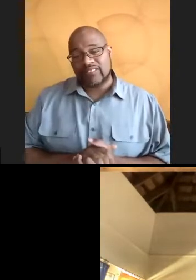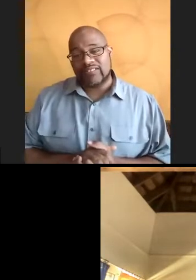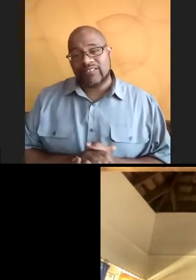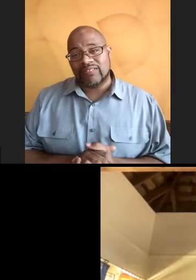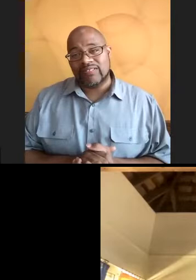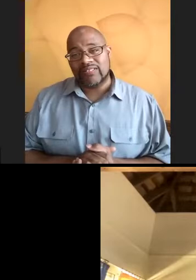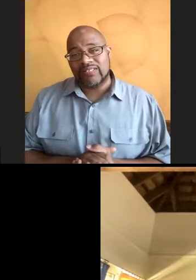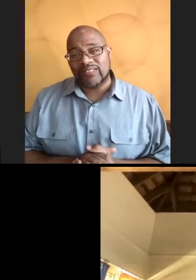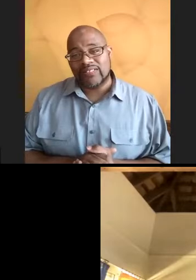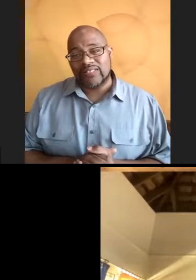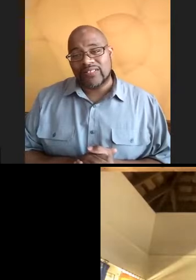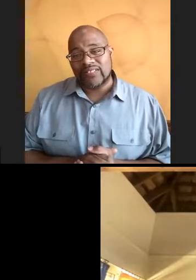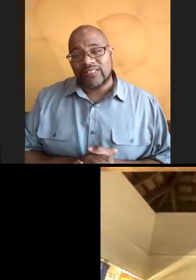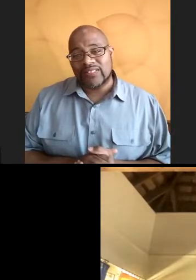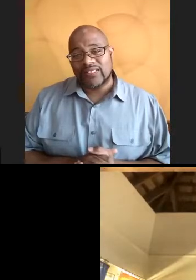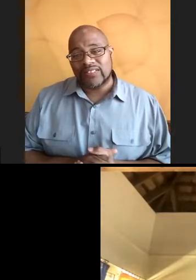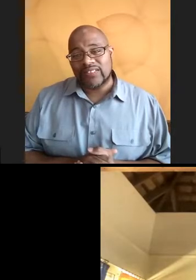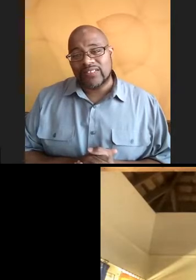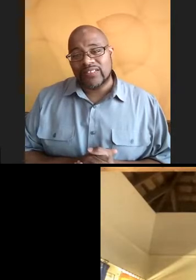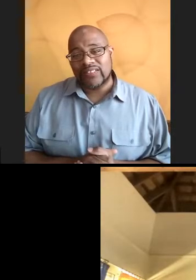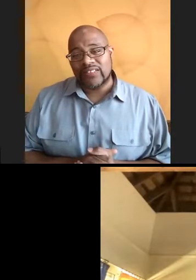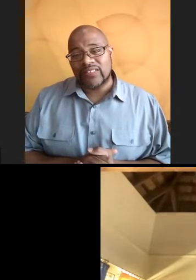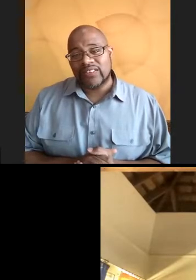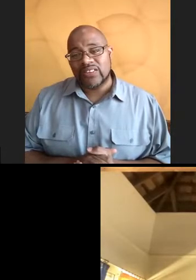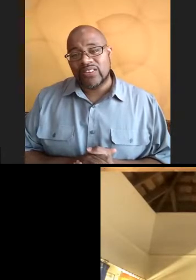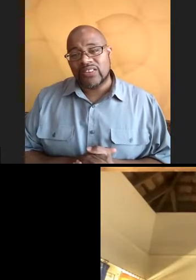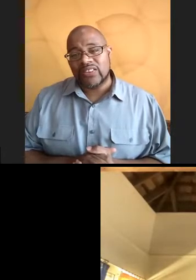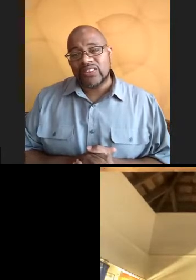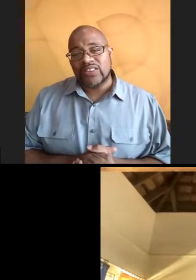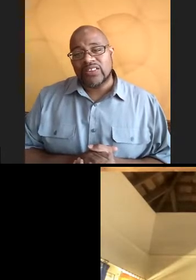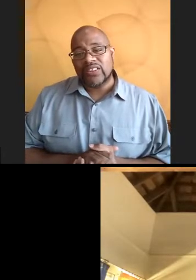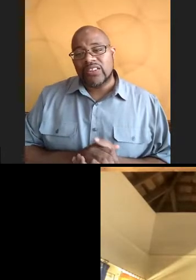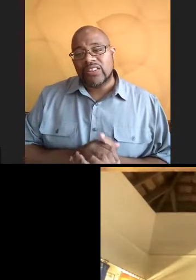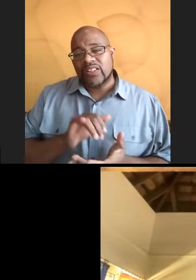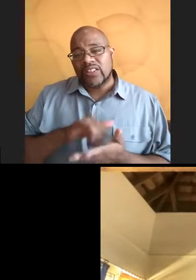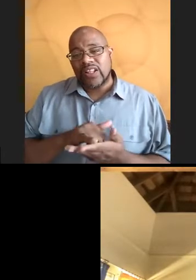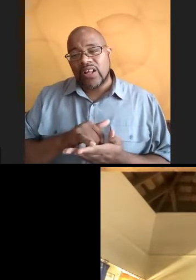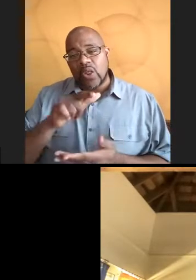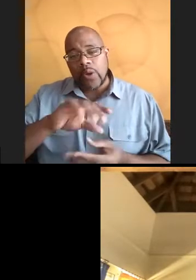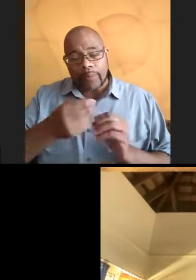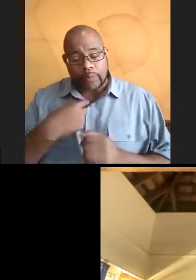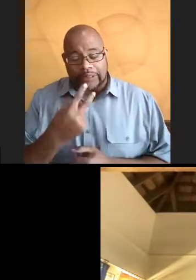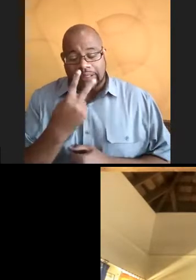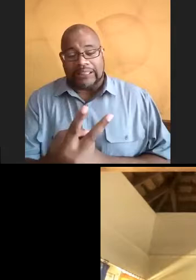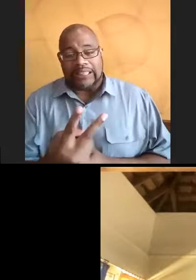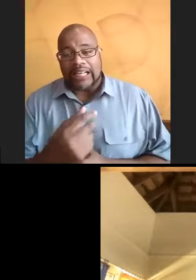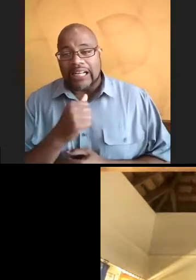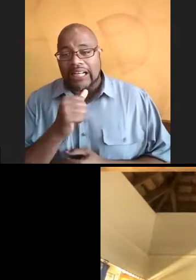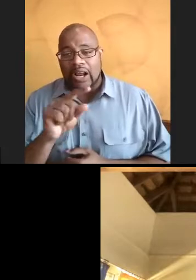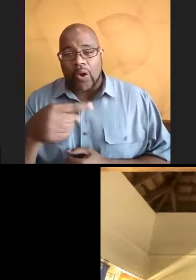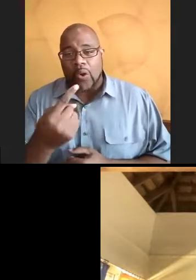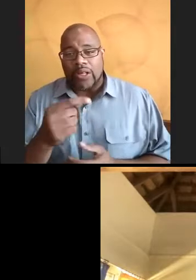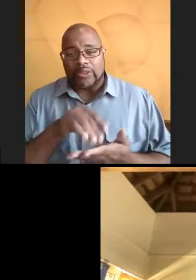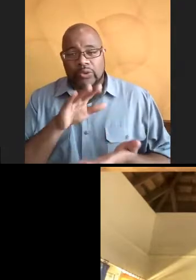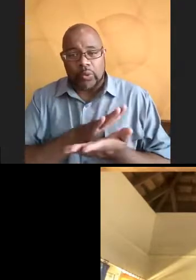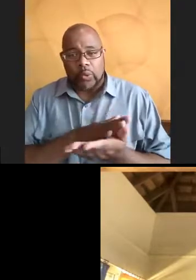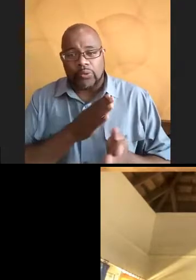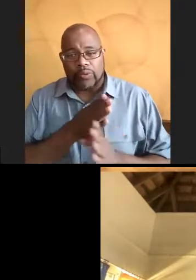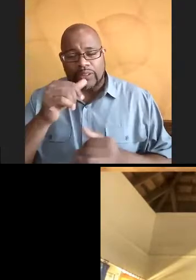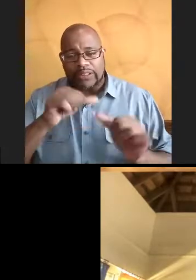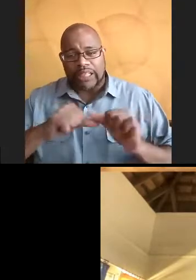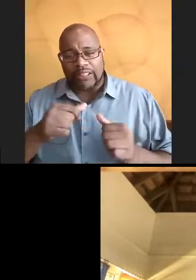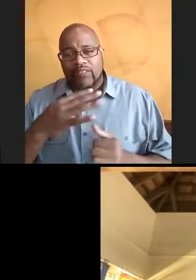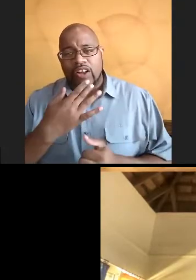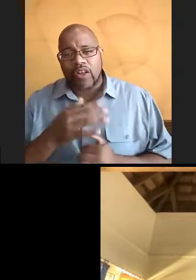the low numbers, the, that we see not just in academia for scientists of